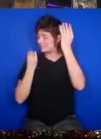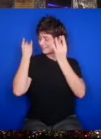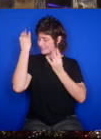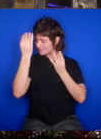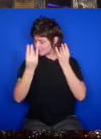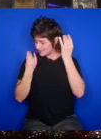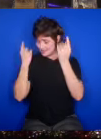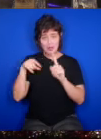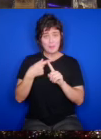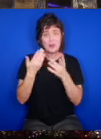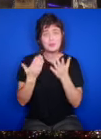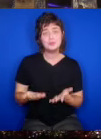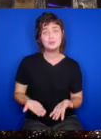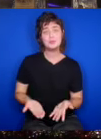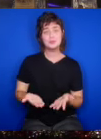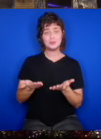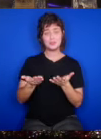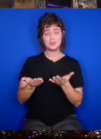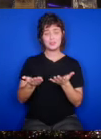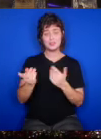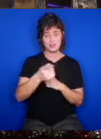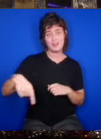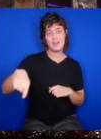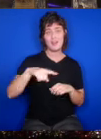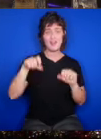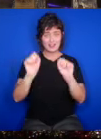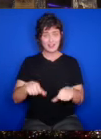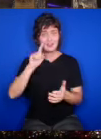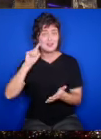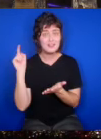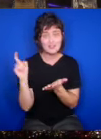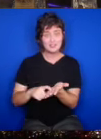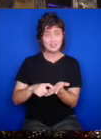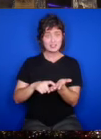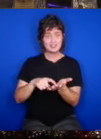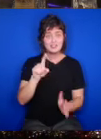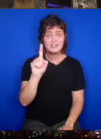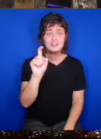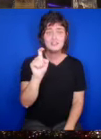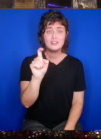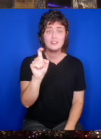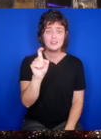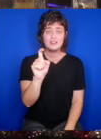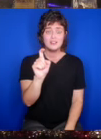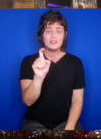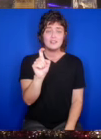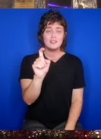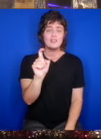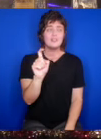do they know it's like I'm losing my mind?